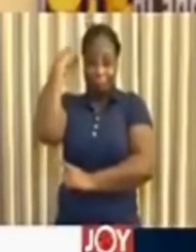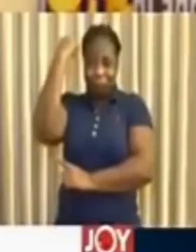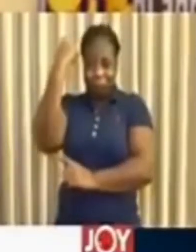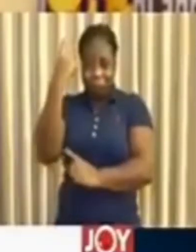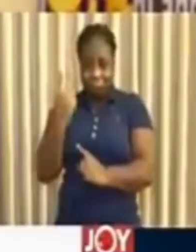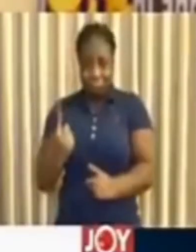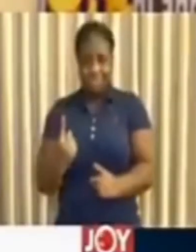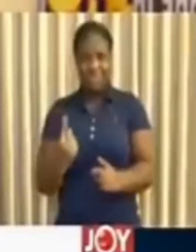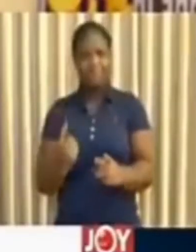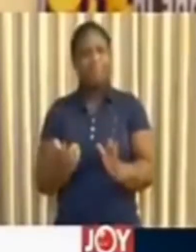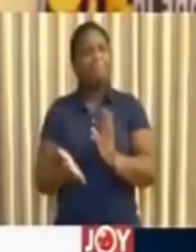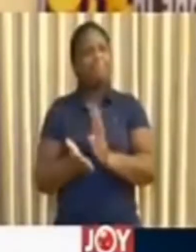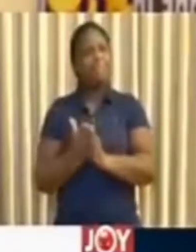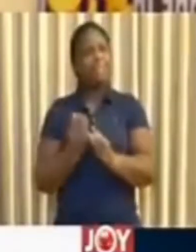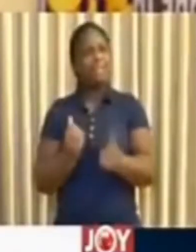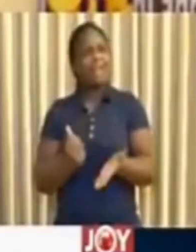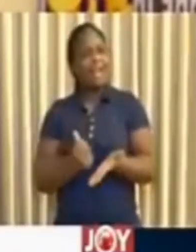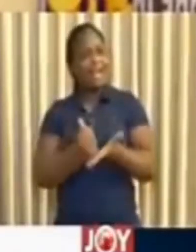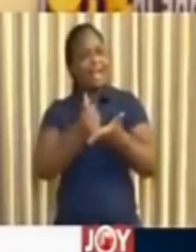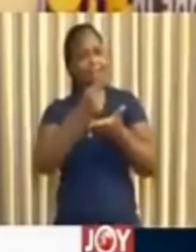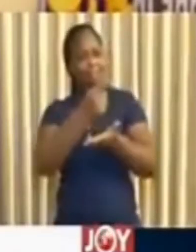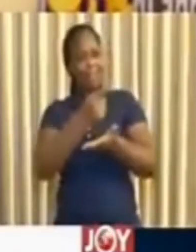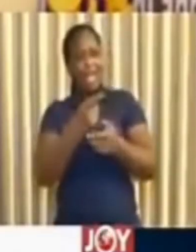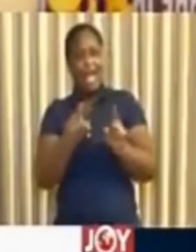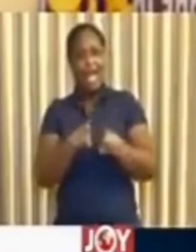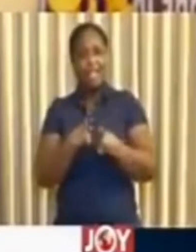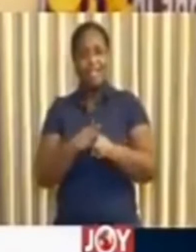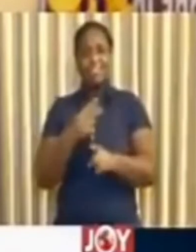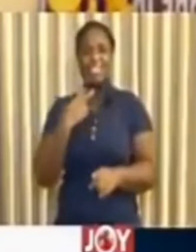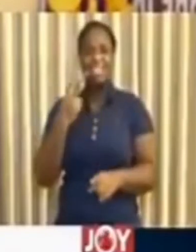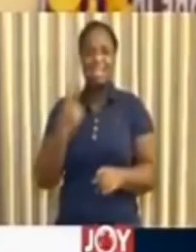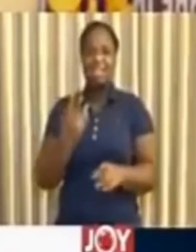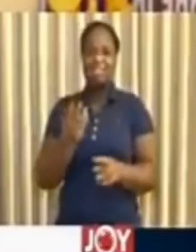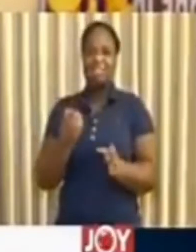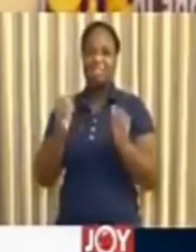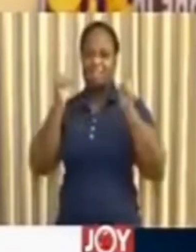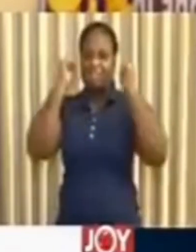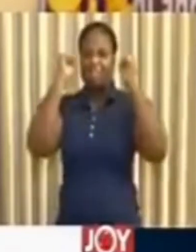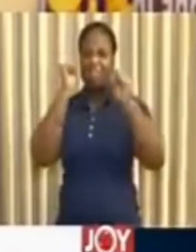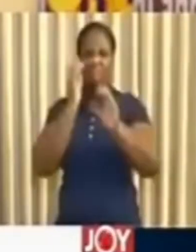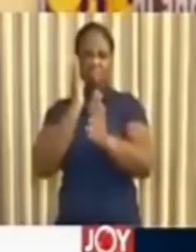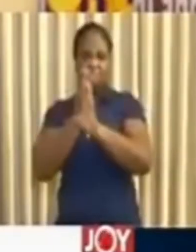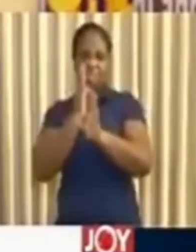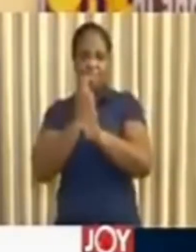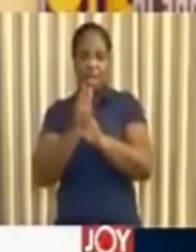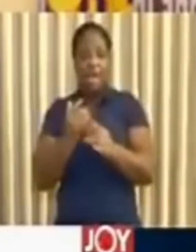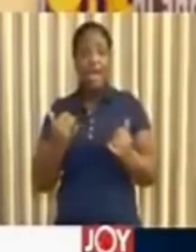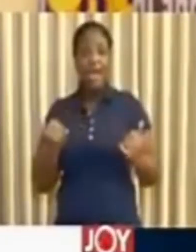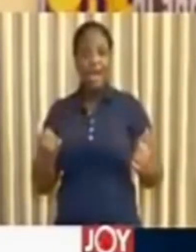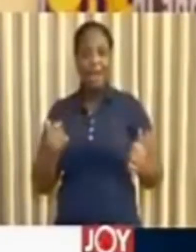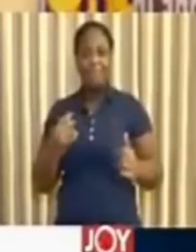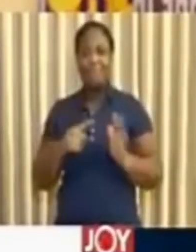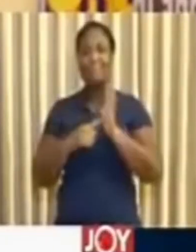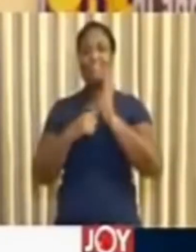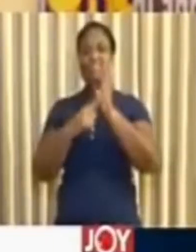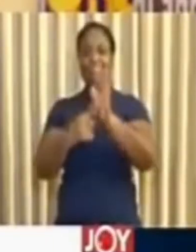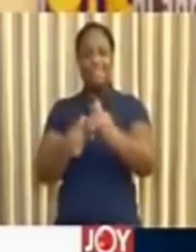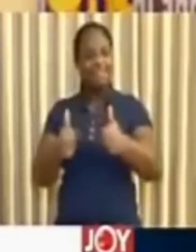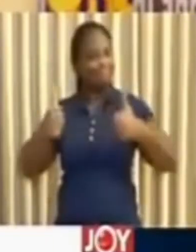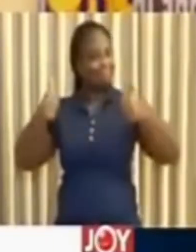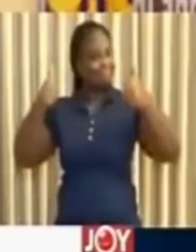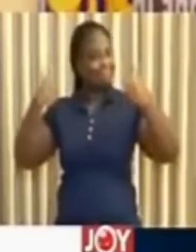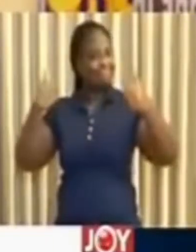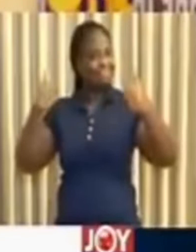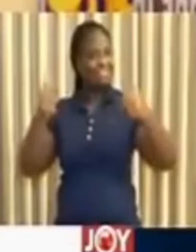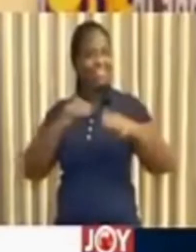and impose what may have seemed like harsh restrictions have now proven to be effective and have saved a